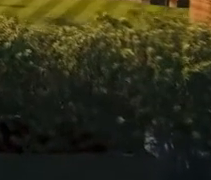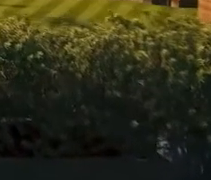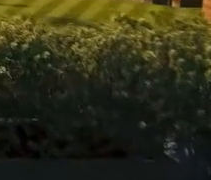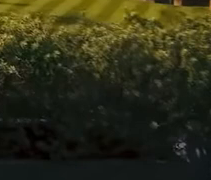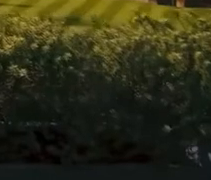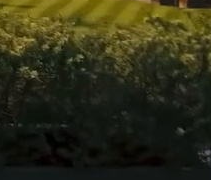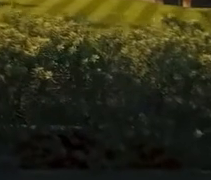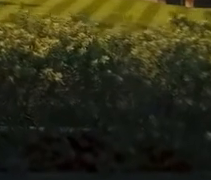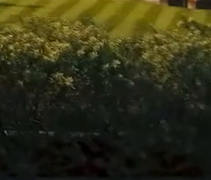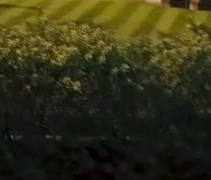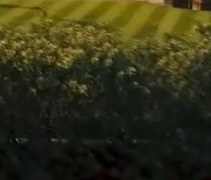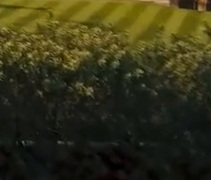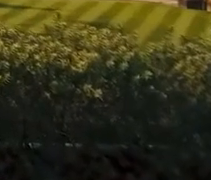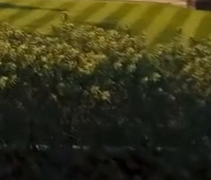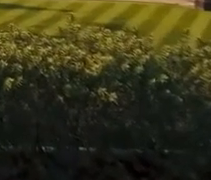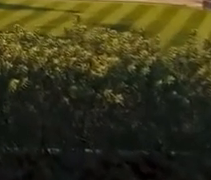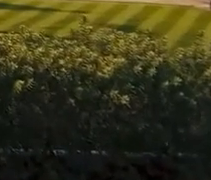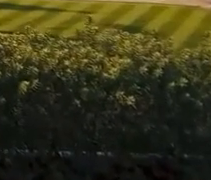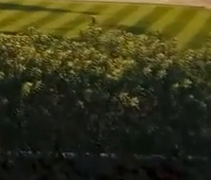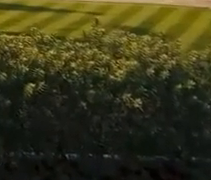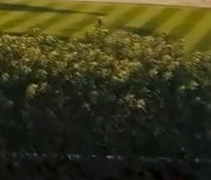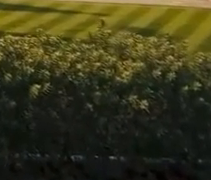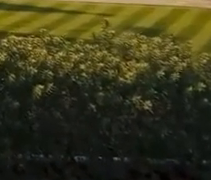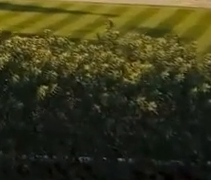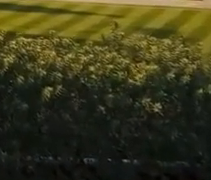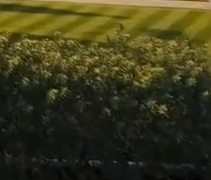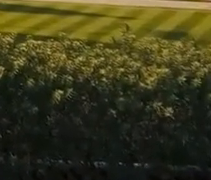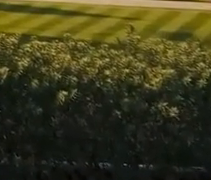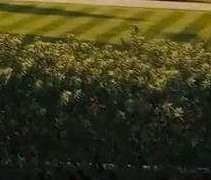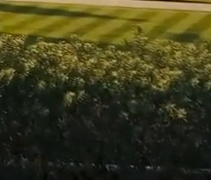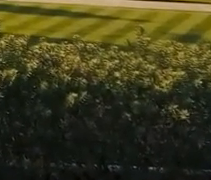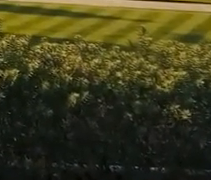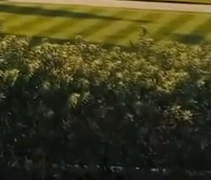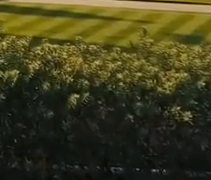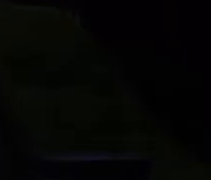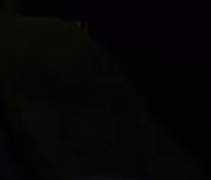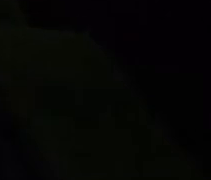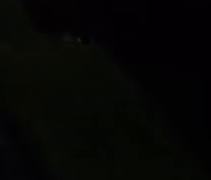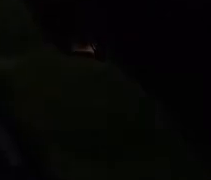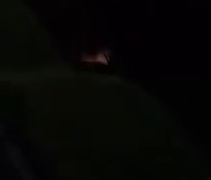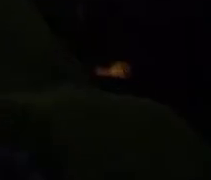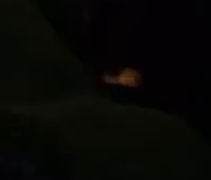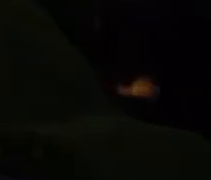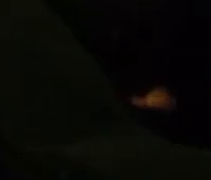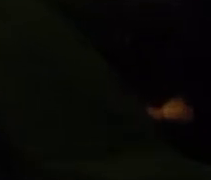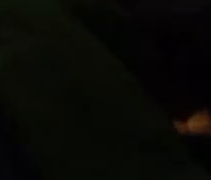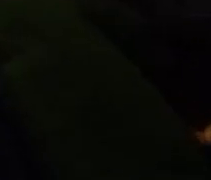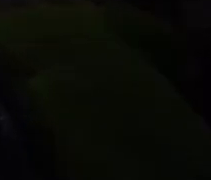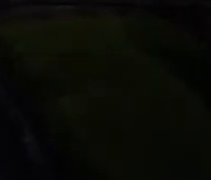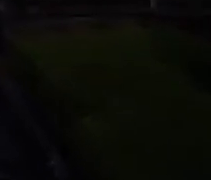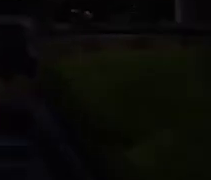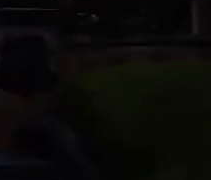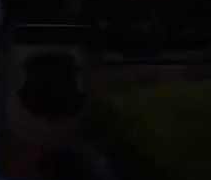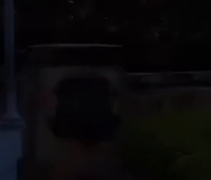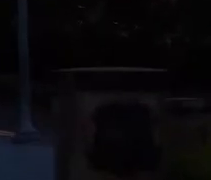Quadrangle tells a different story. Many people look at it and see it as the height of European endeavour. Well, that Quadrangle, that building